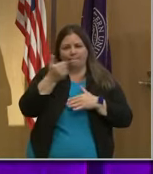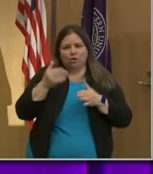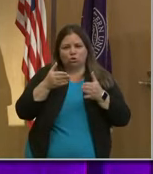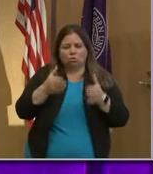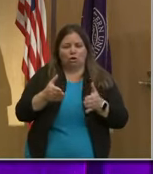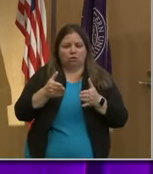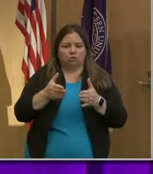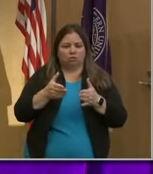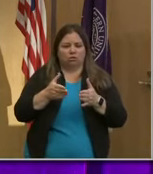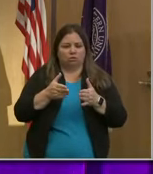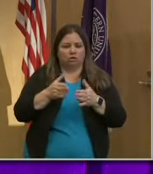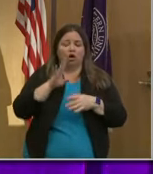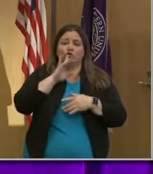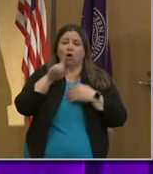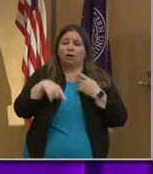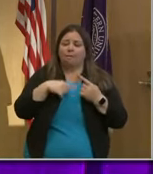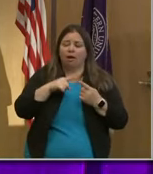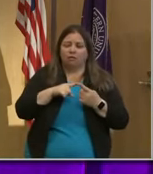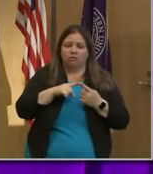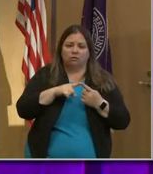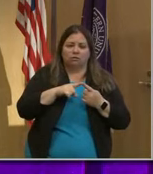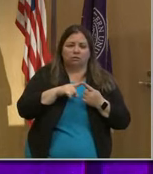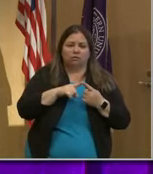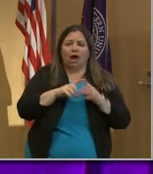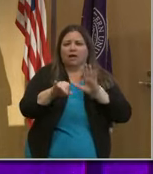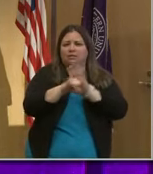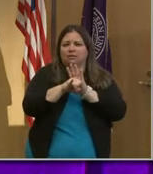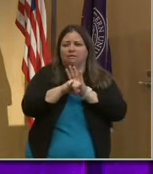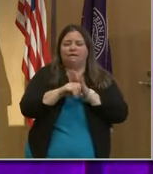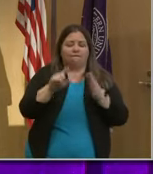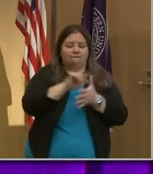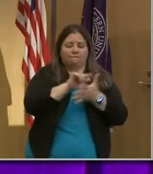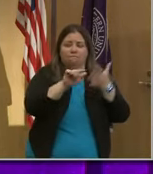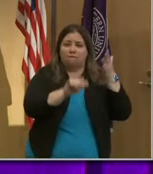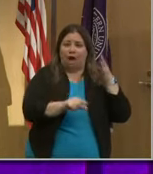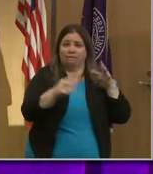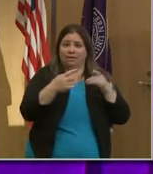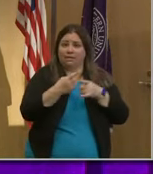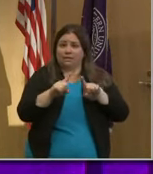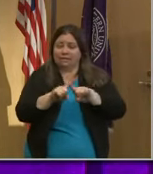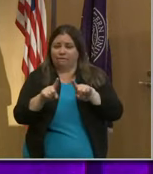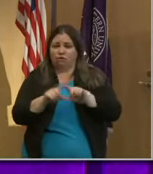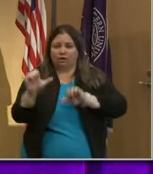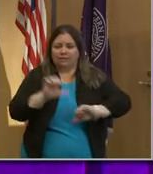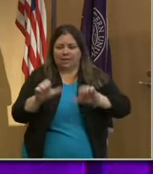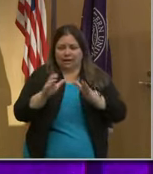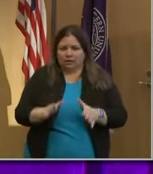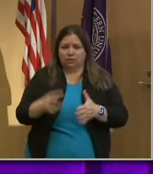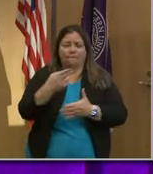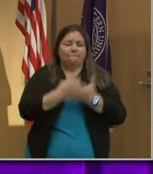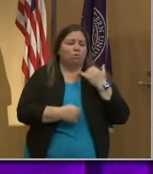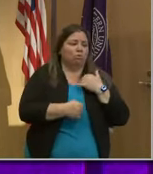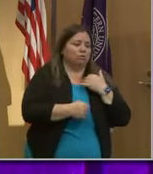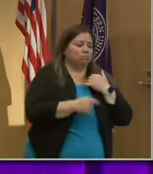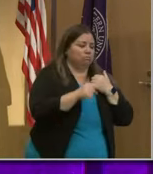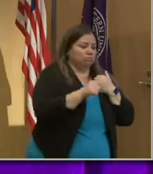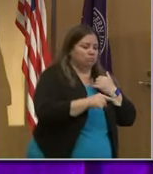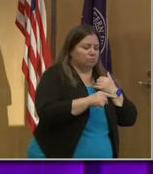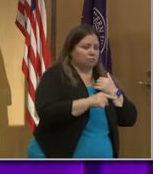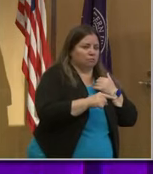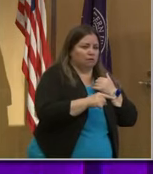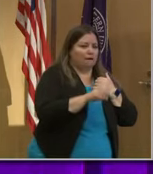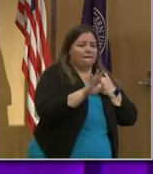talk about this was to identify five distinguished scientists, both from